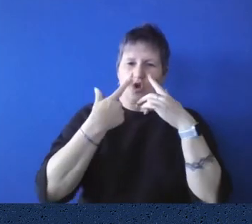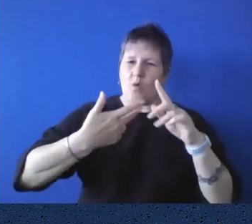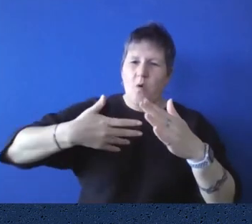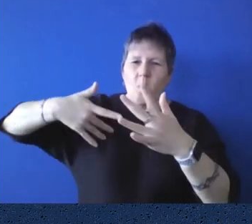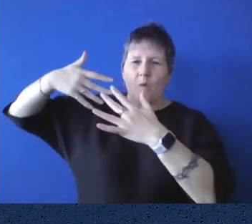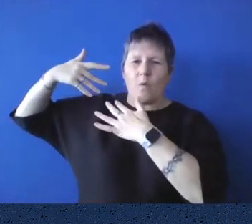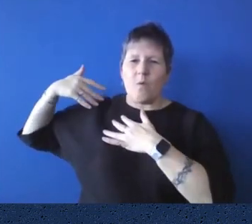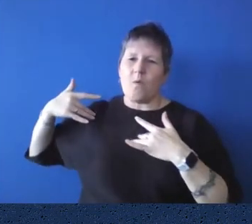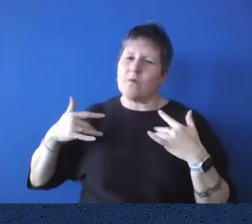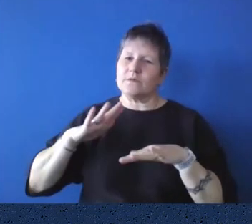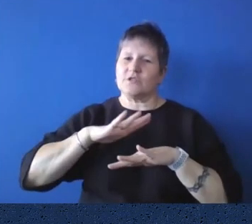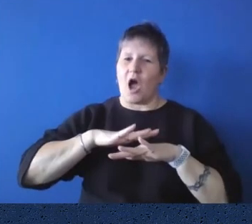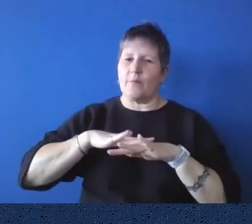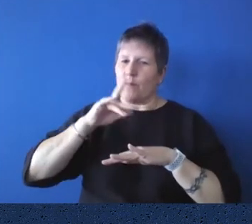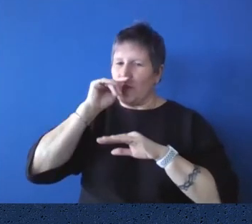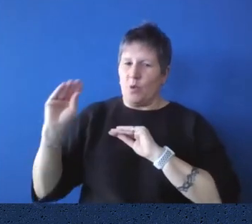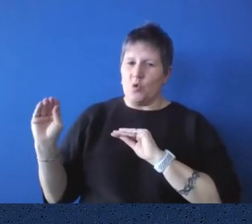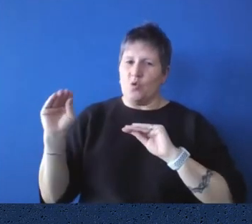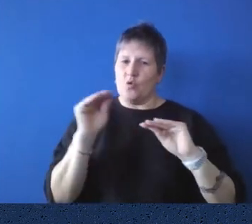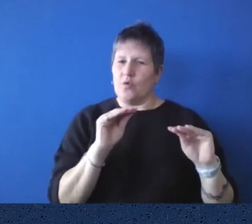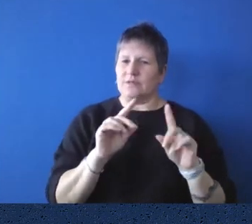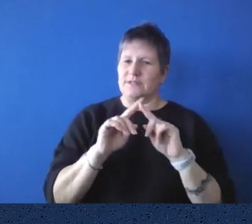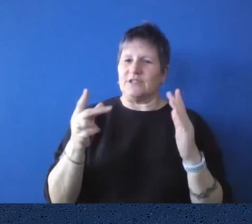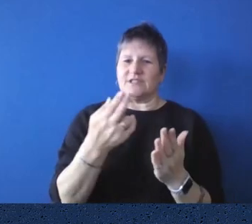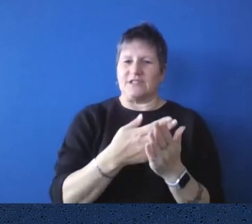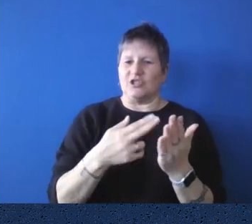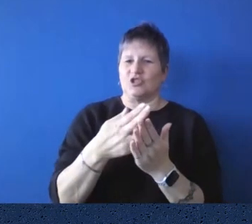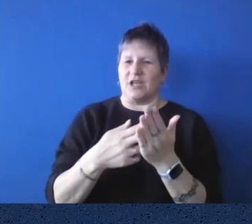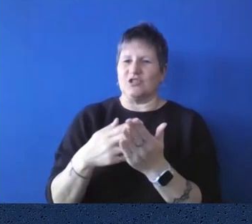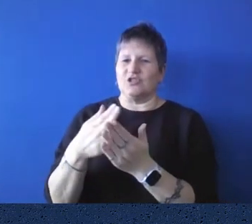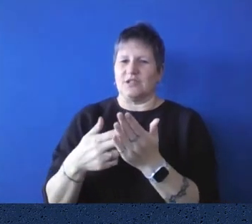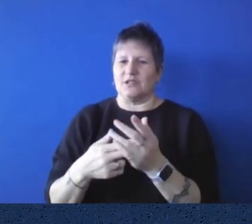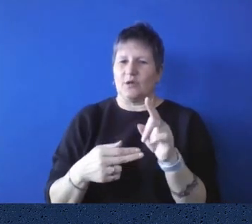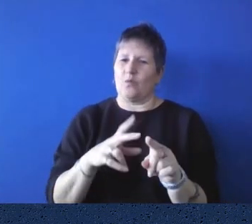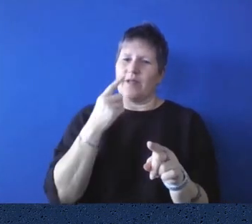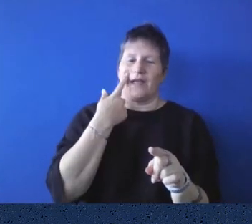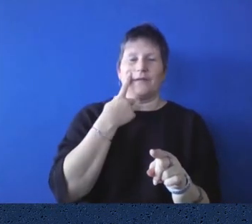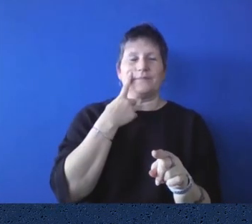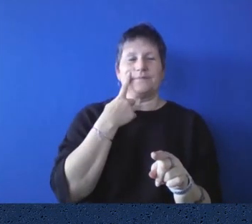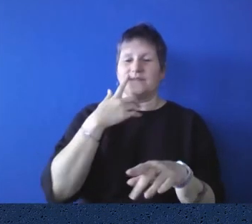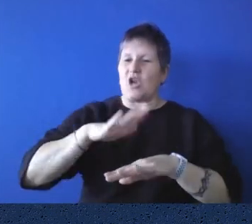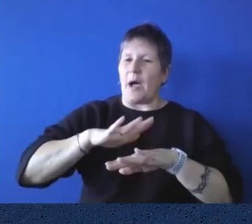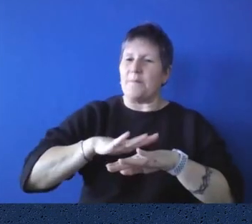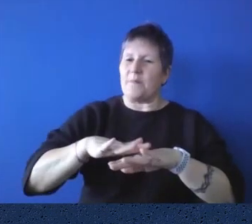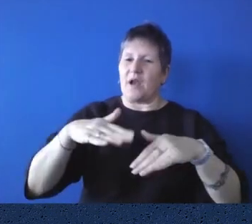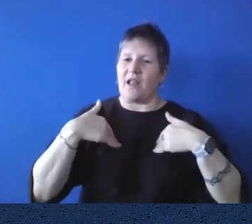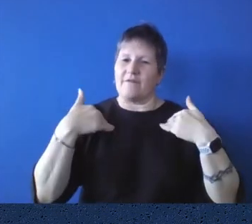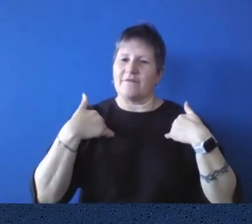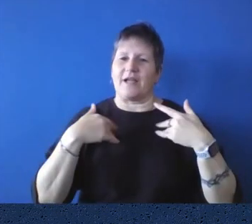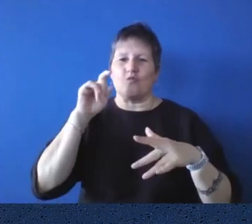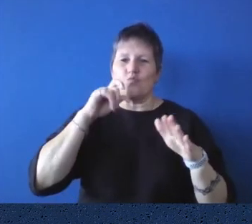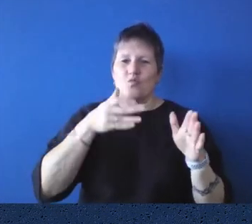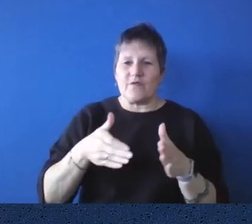sketches of, um, just looking at what colonial life was like. So on the riverfront,